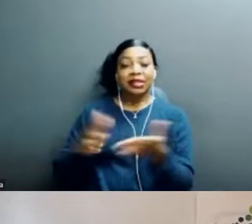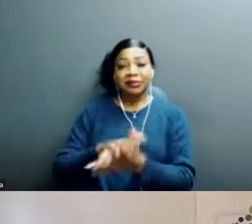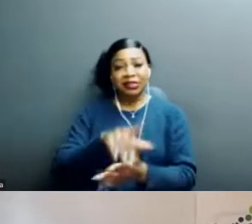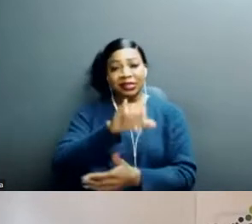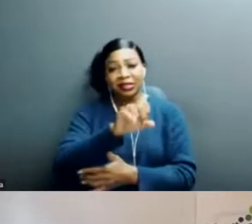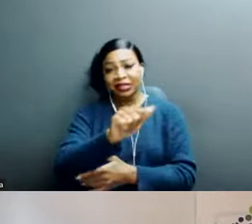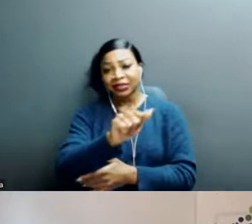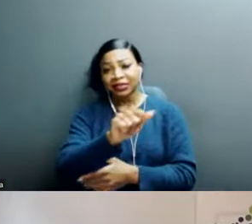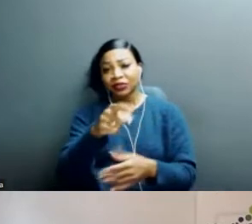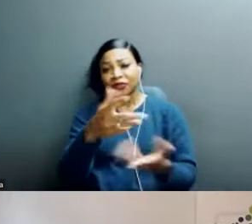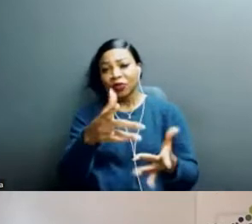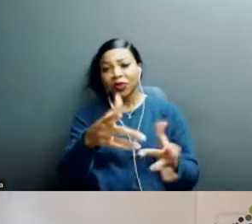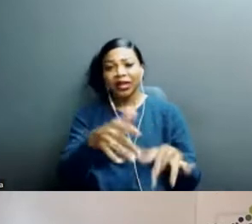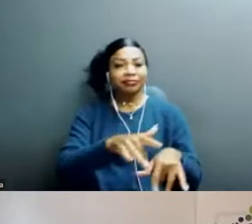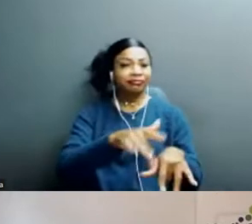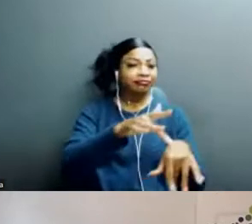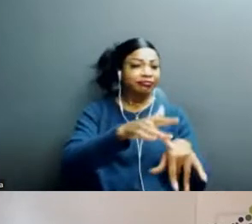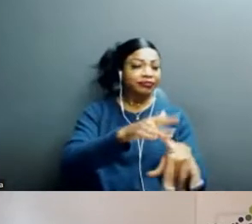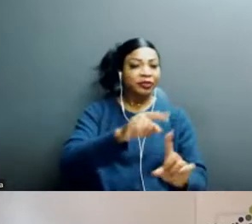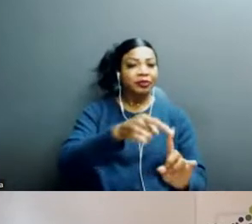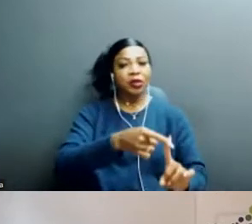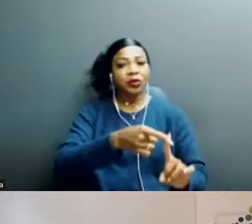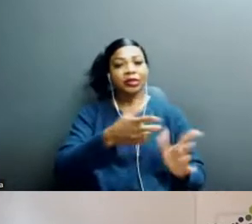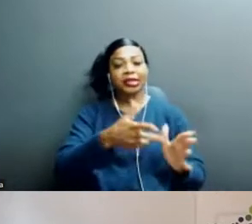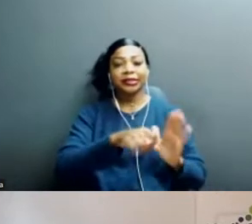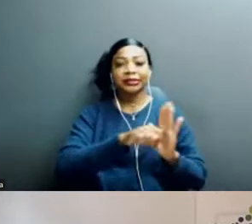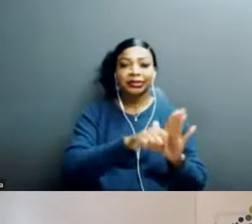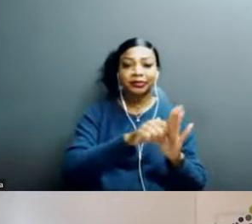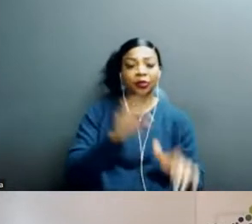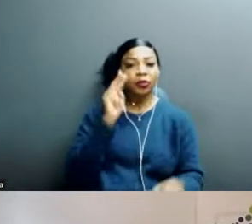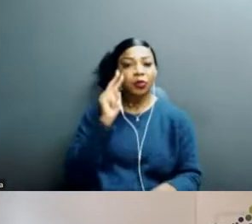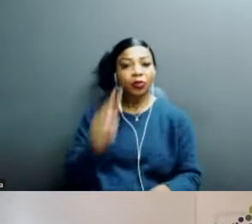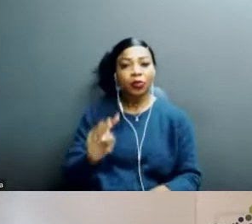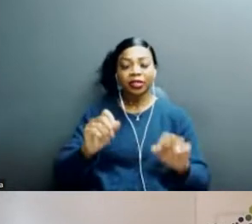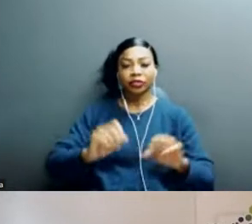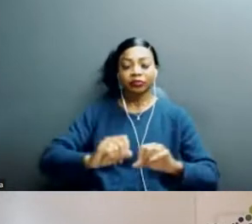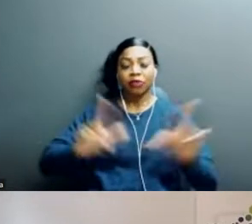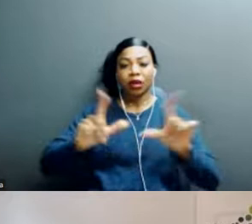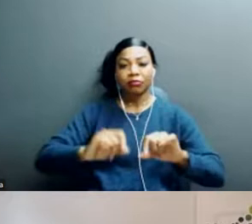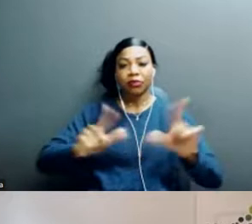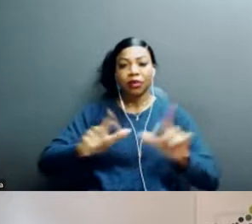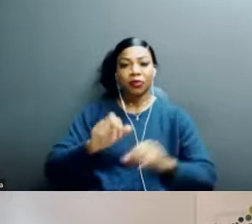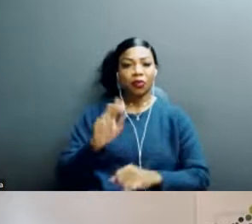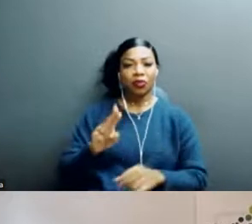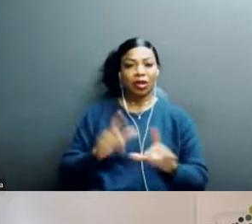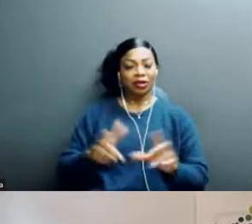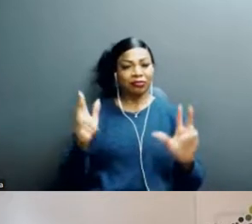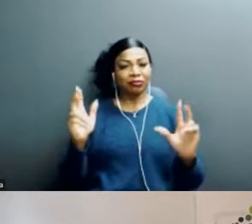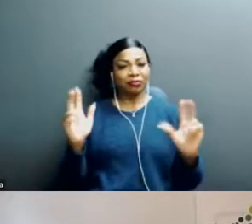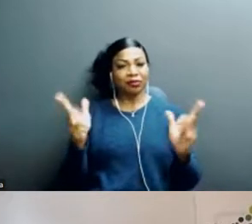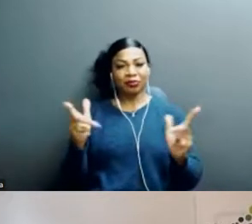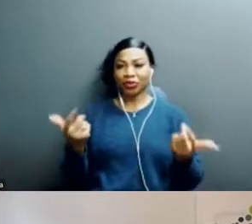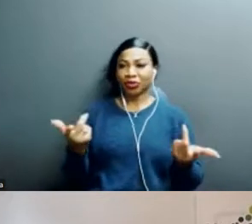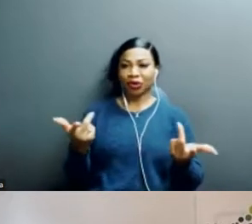touched on this in terms of symptoms, like watching, uh, windows open or, or point or move without your participation. That's usually a